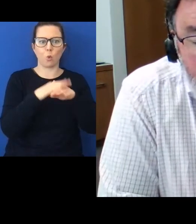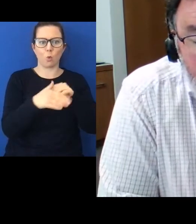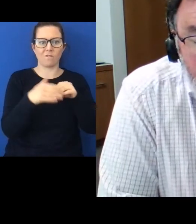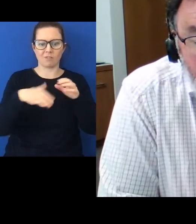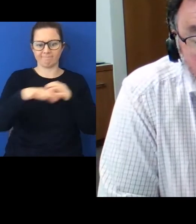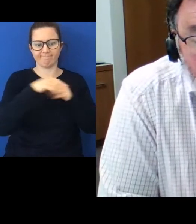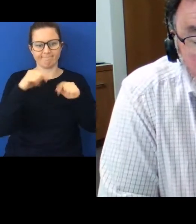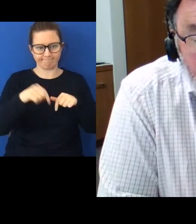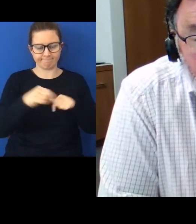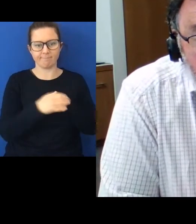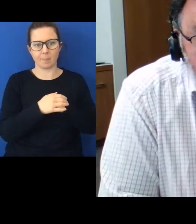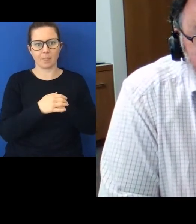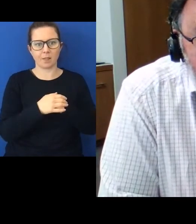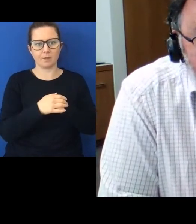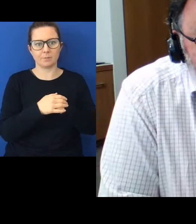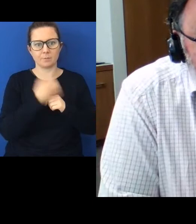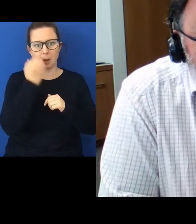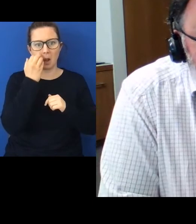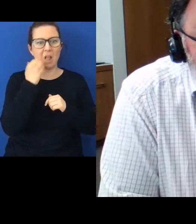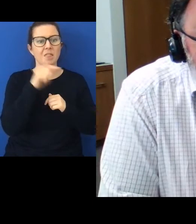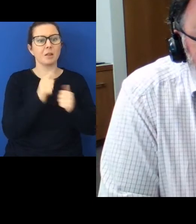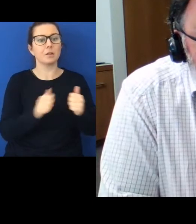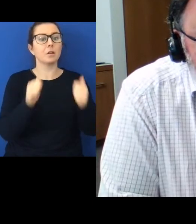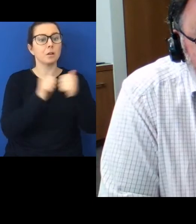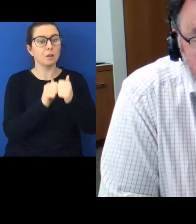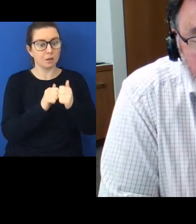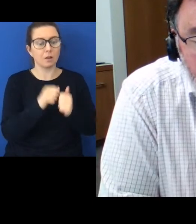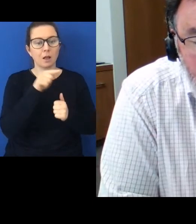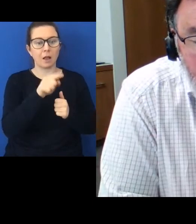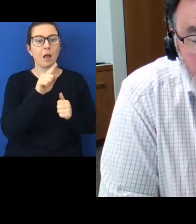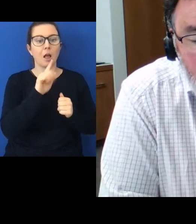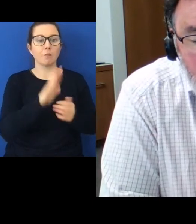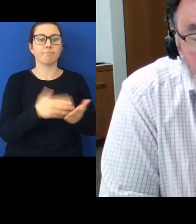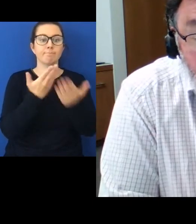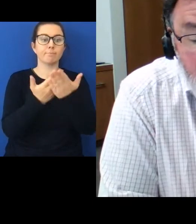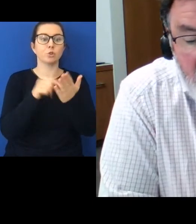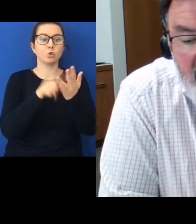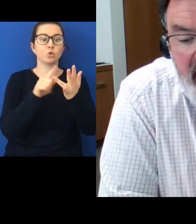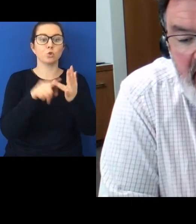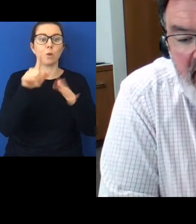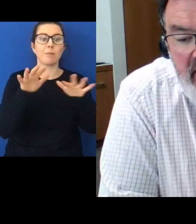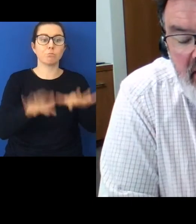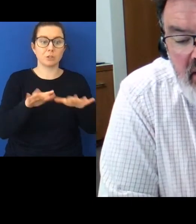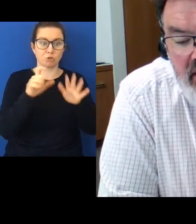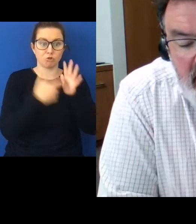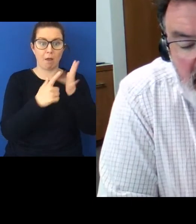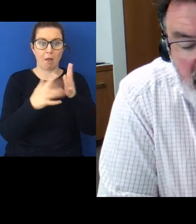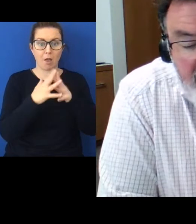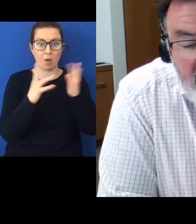It was entered into between the British Crown and